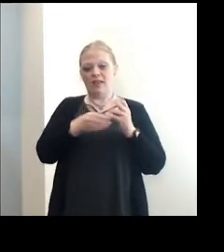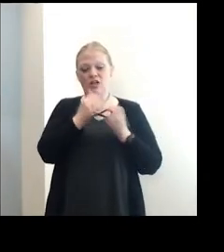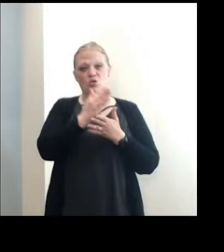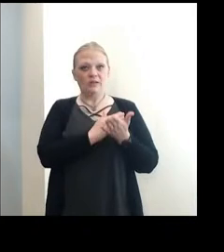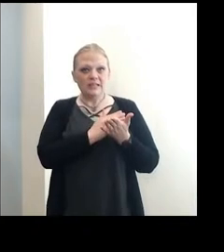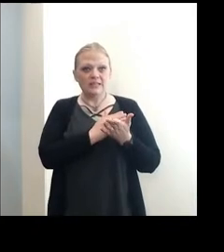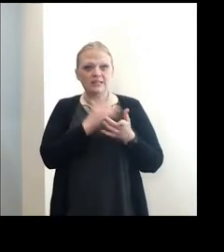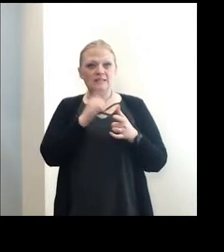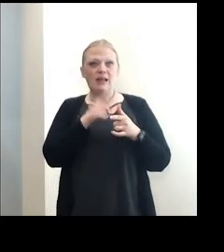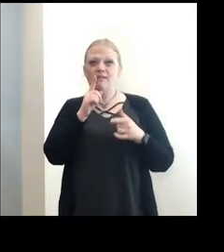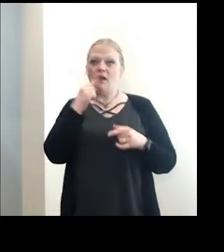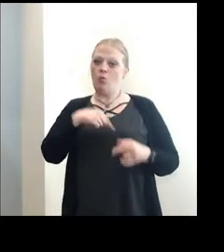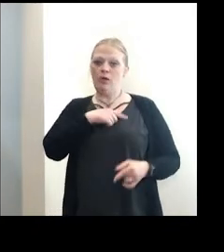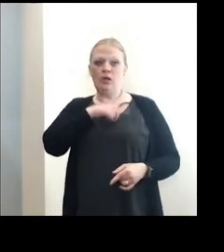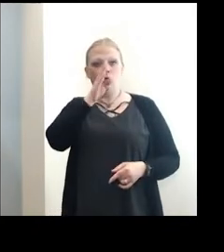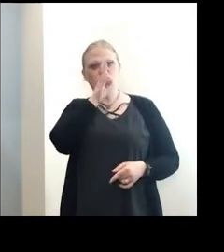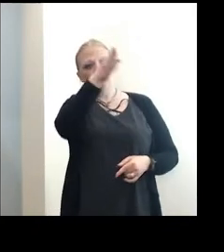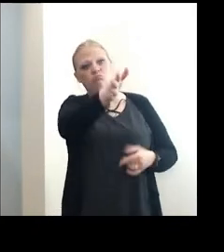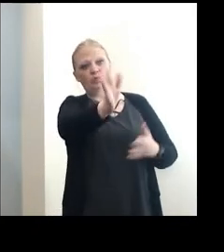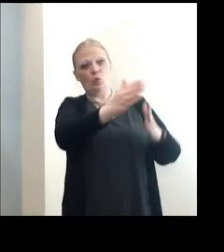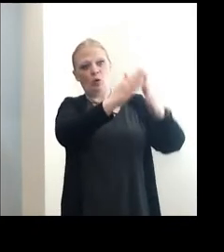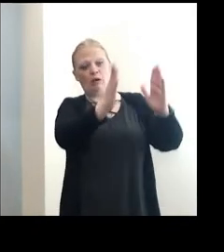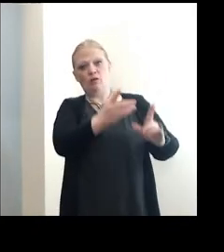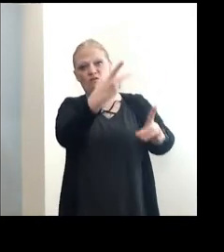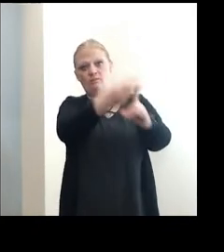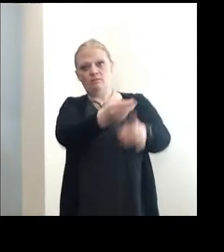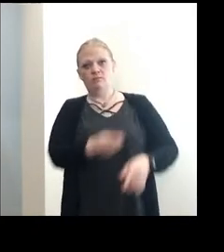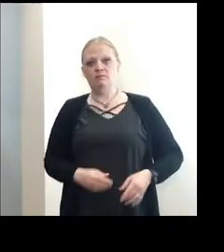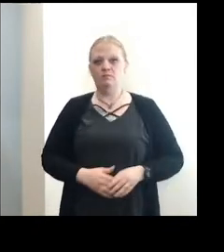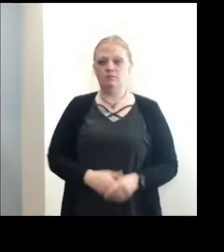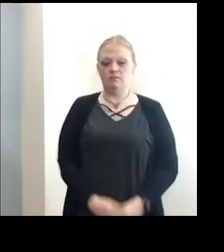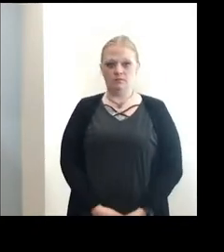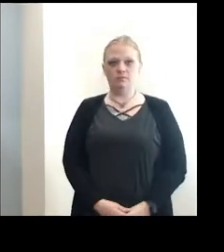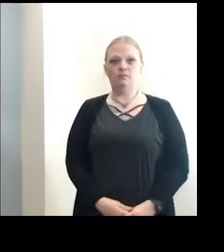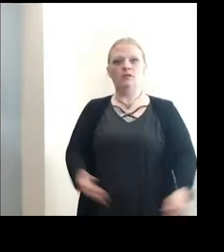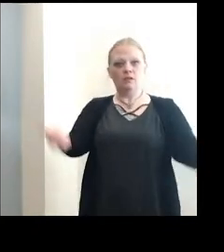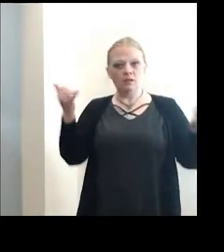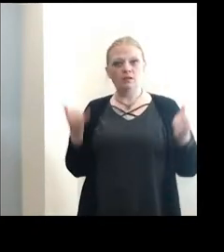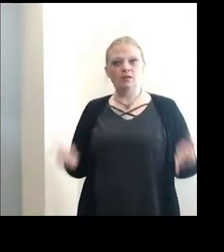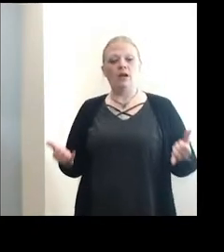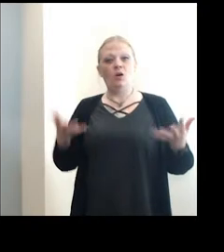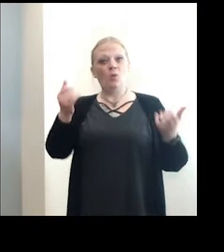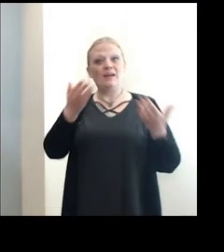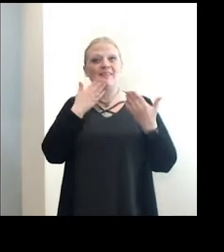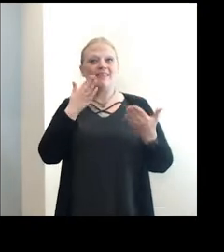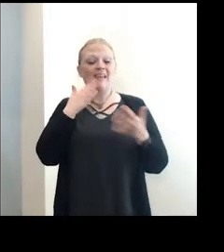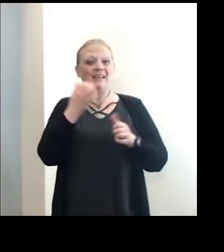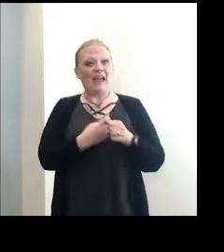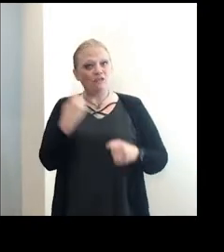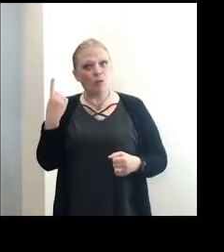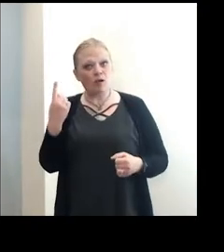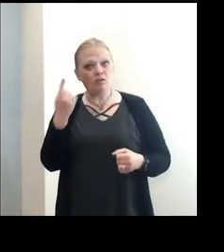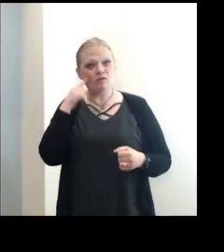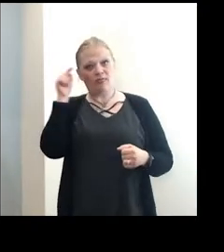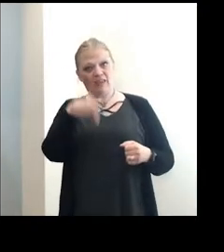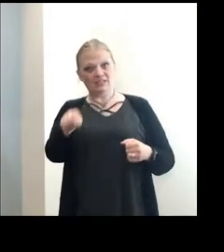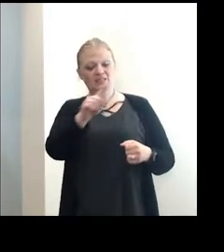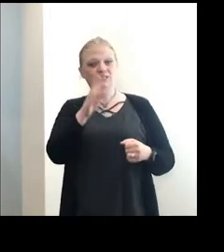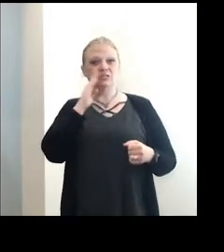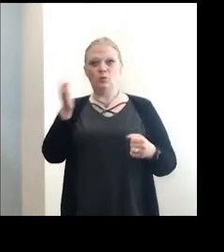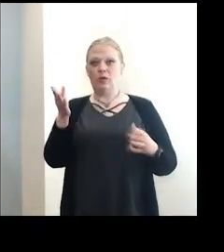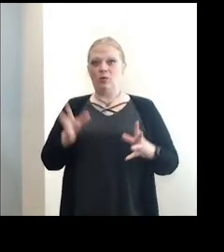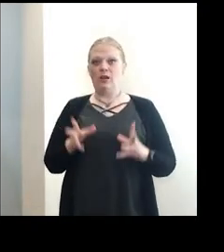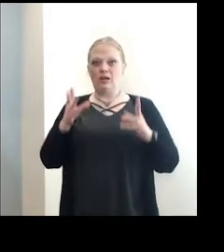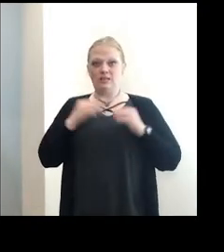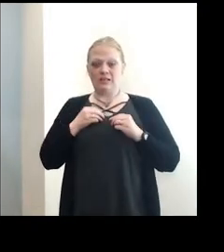so that we'll come straight out and vaccinate you in your home. With that, I want to thank everybody for this, and we'll certainly open up